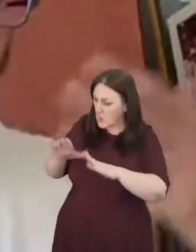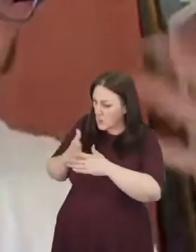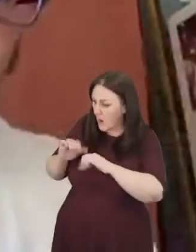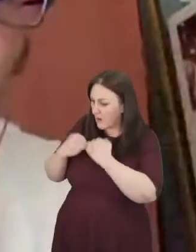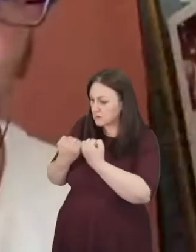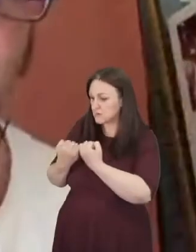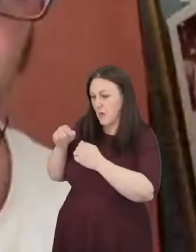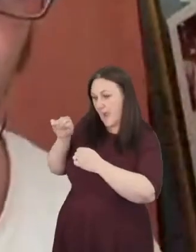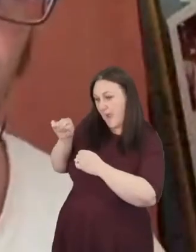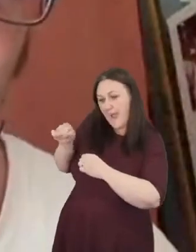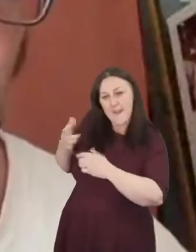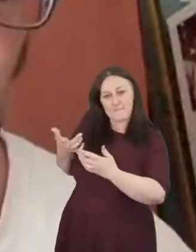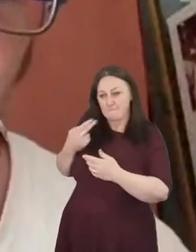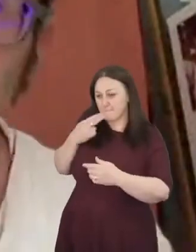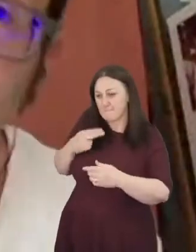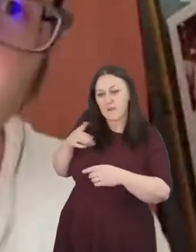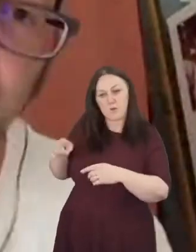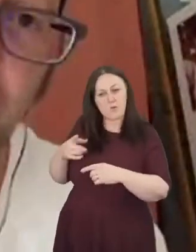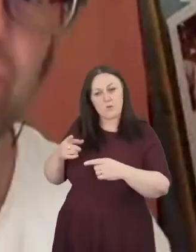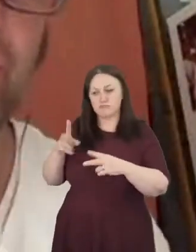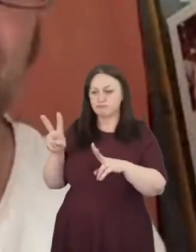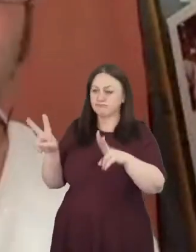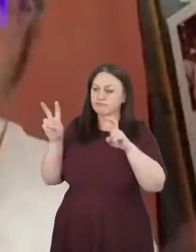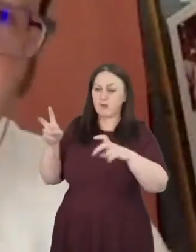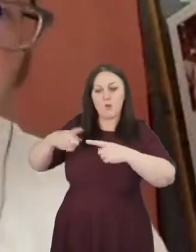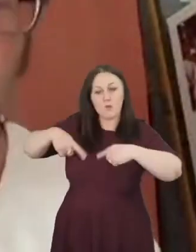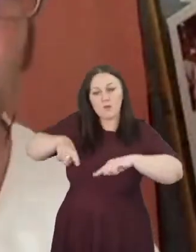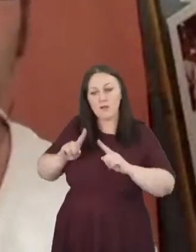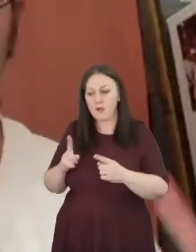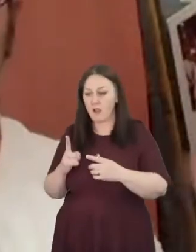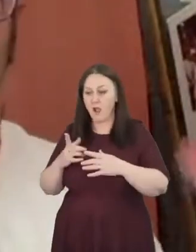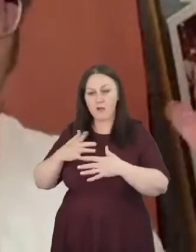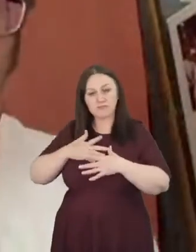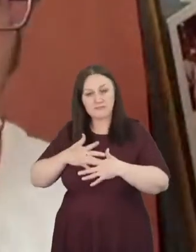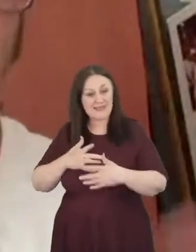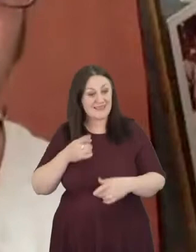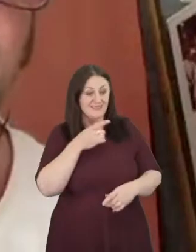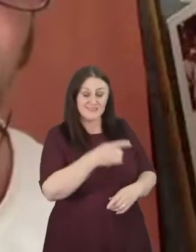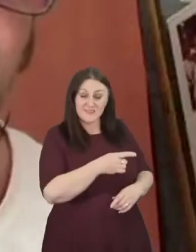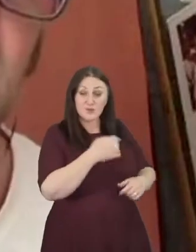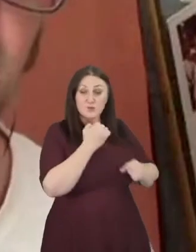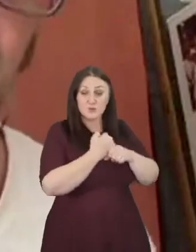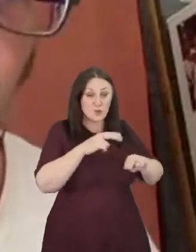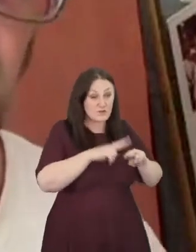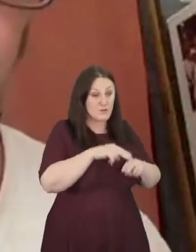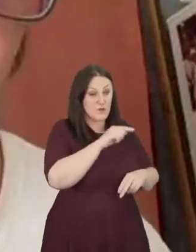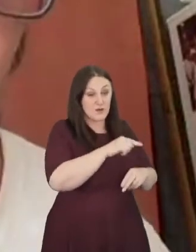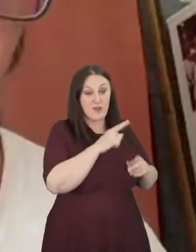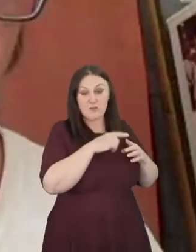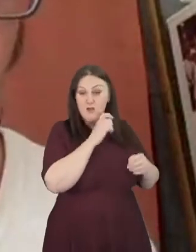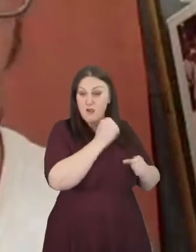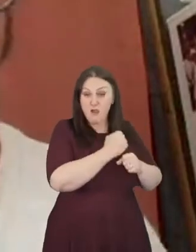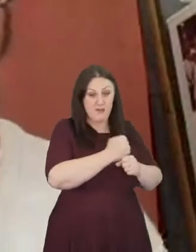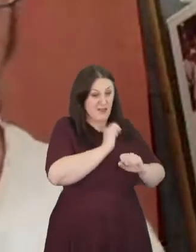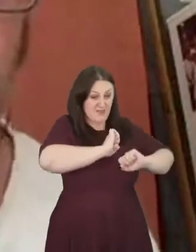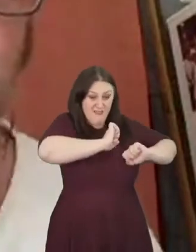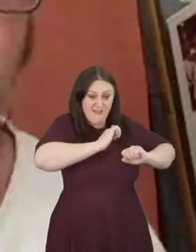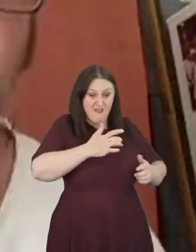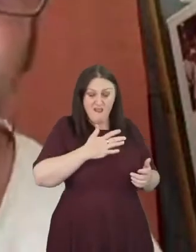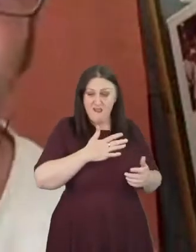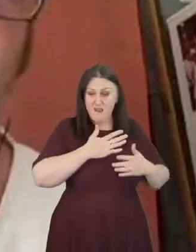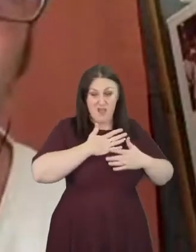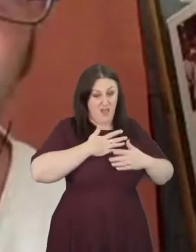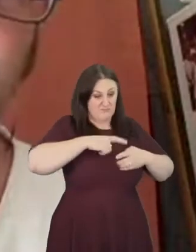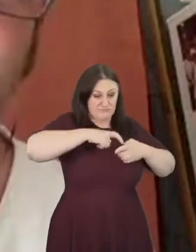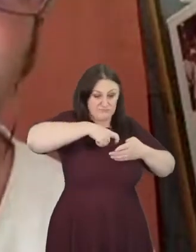and that's been the cry in our streets you know the cry of george floyd and eric garner and folks literally getting the life crushed out of them by